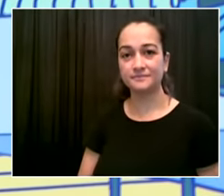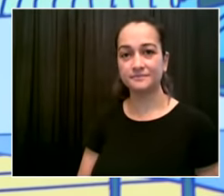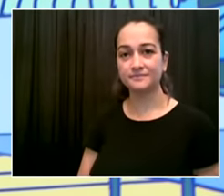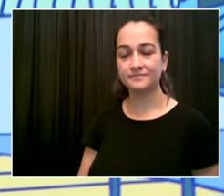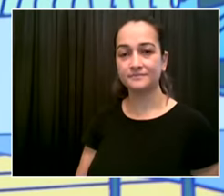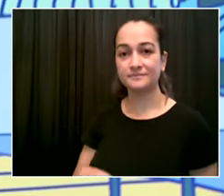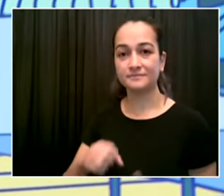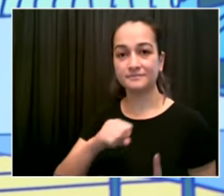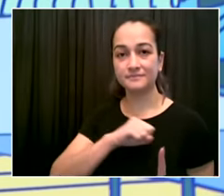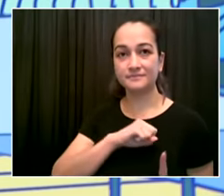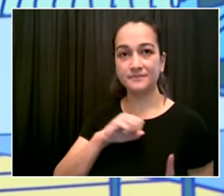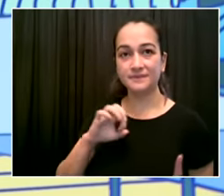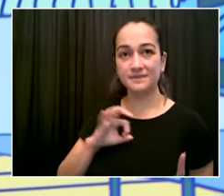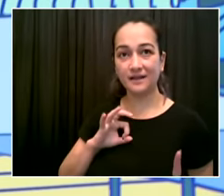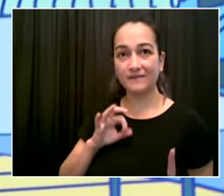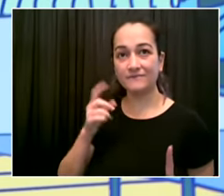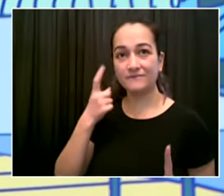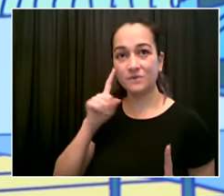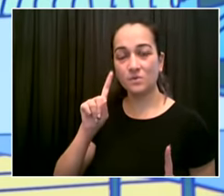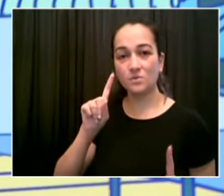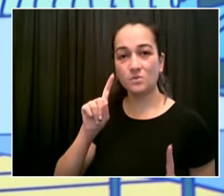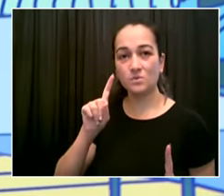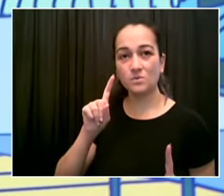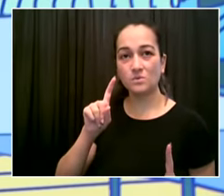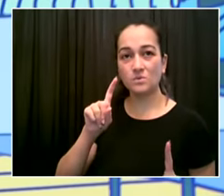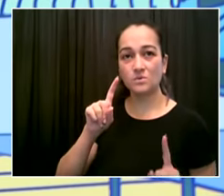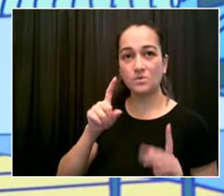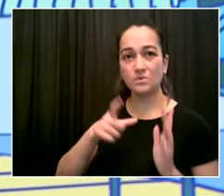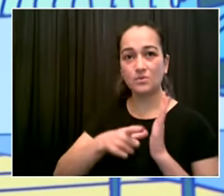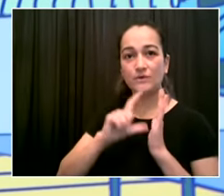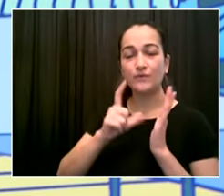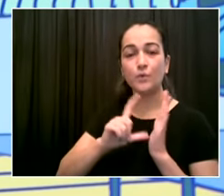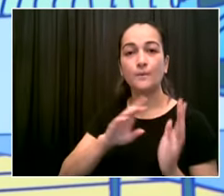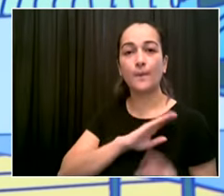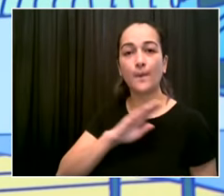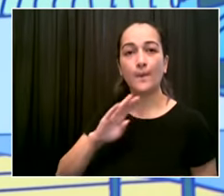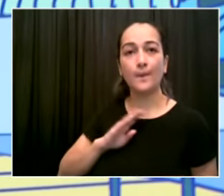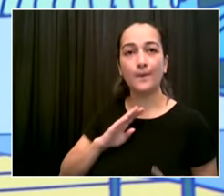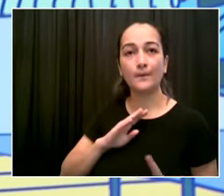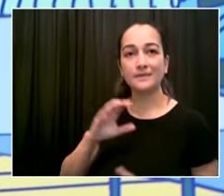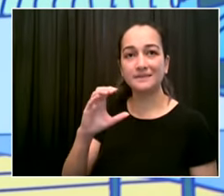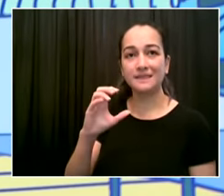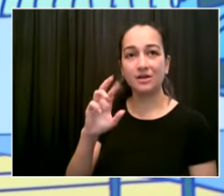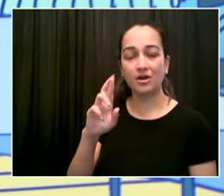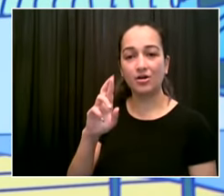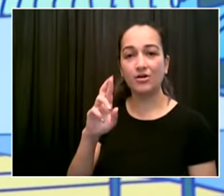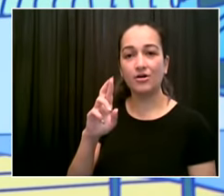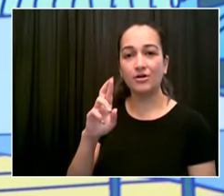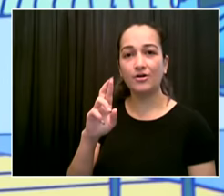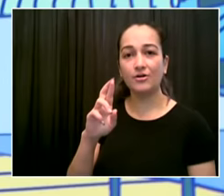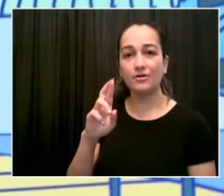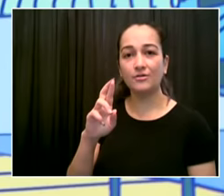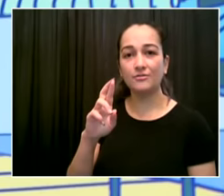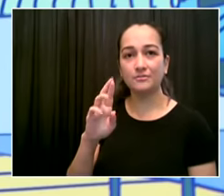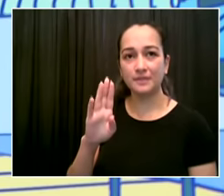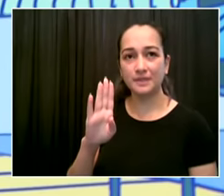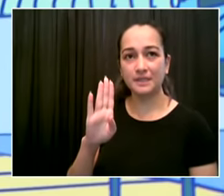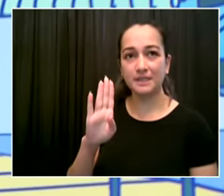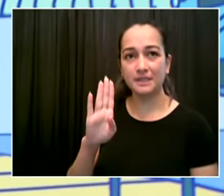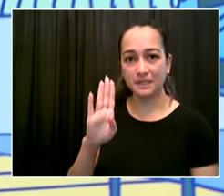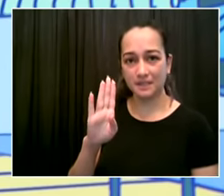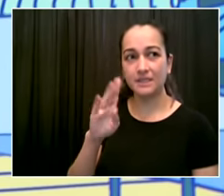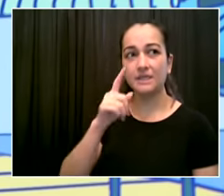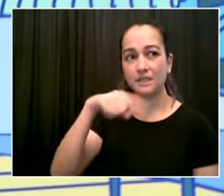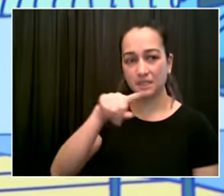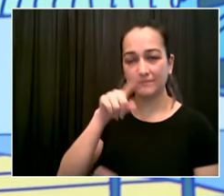process um there's been a dedicated effort to determine quickly uh if